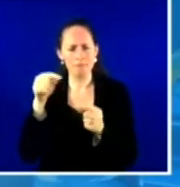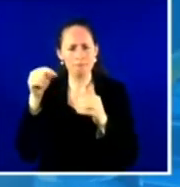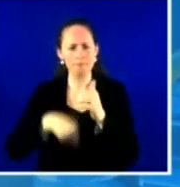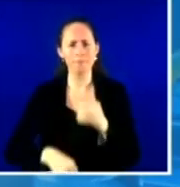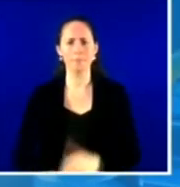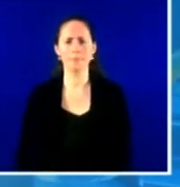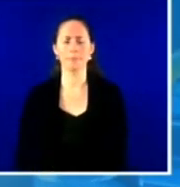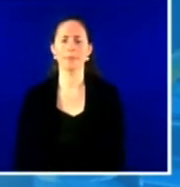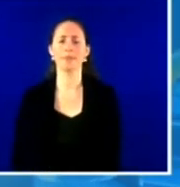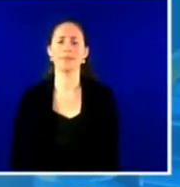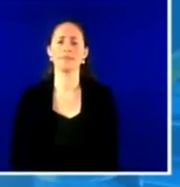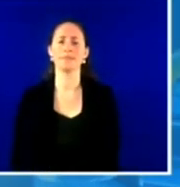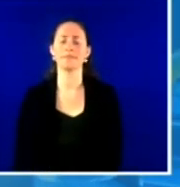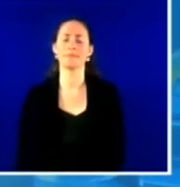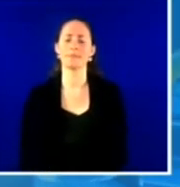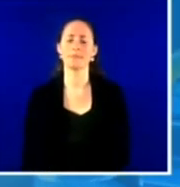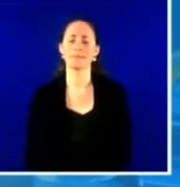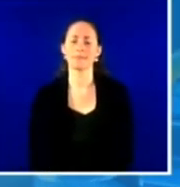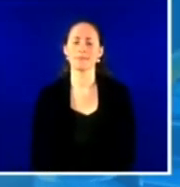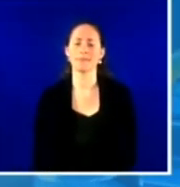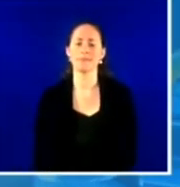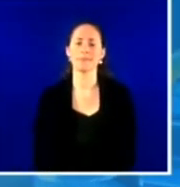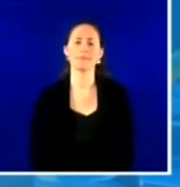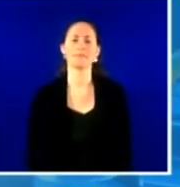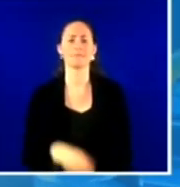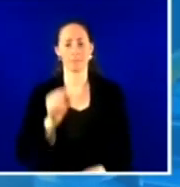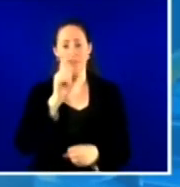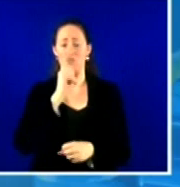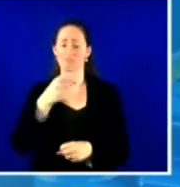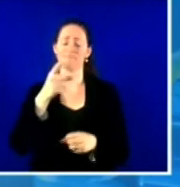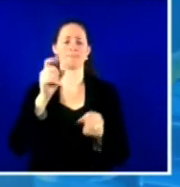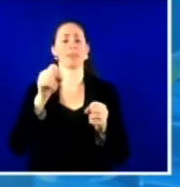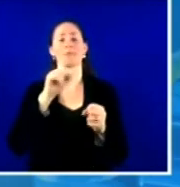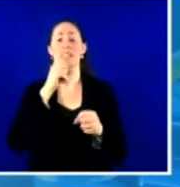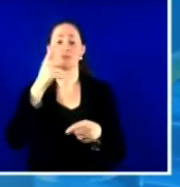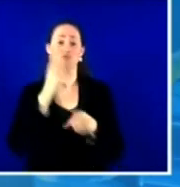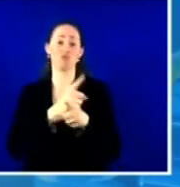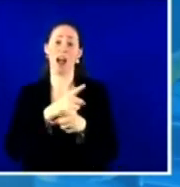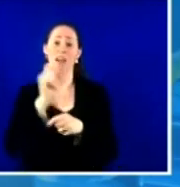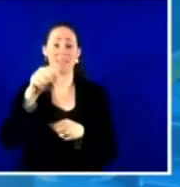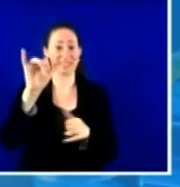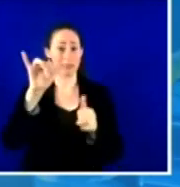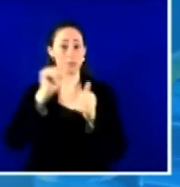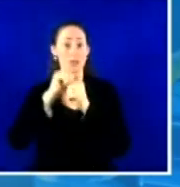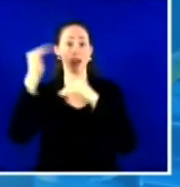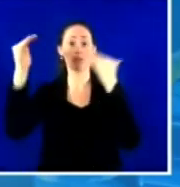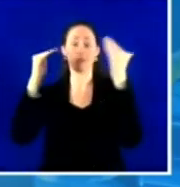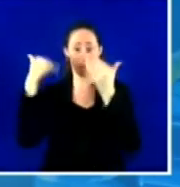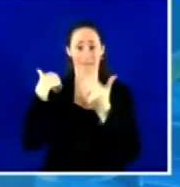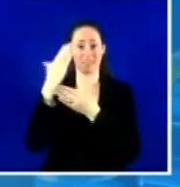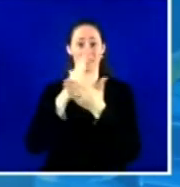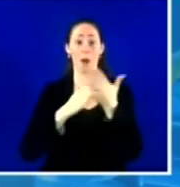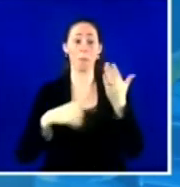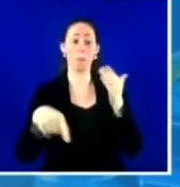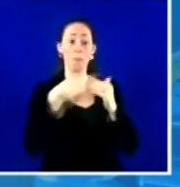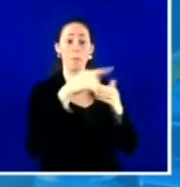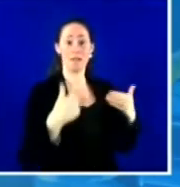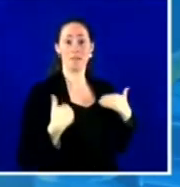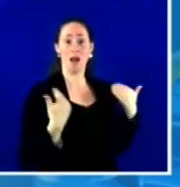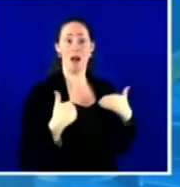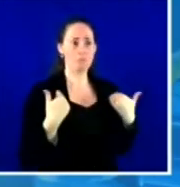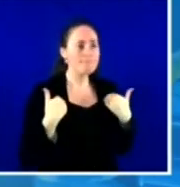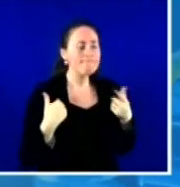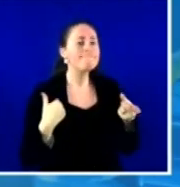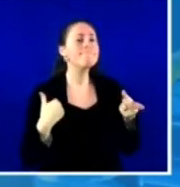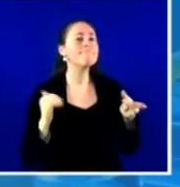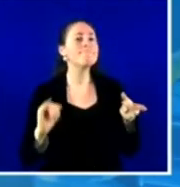And, and I think, you know, you're, you're very right. And just as with adults, adolescents have vaccine hesitancy and, and, and parents have vaccine hesitancy